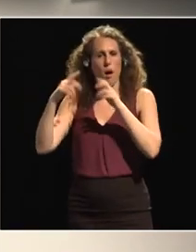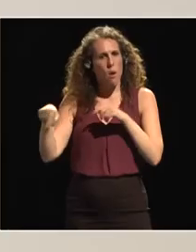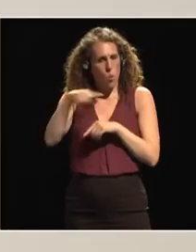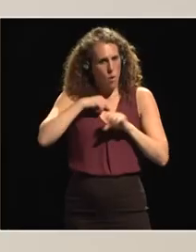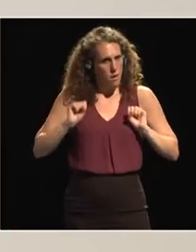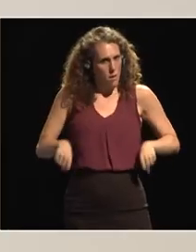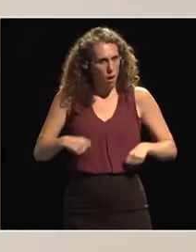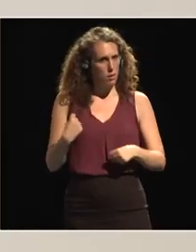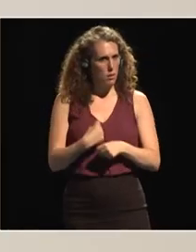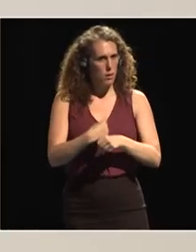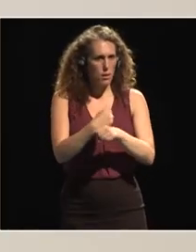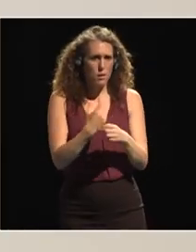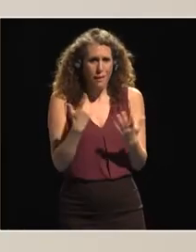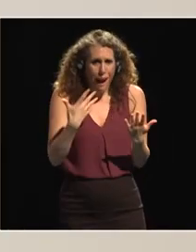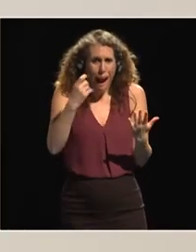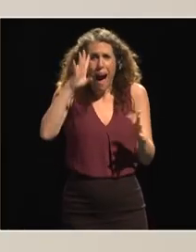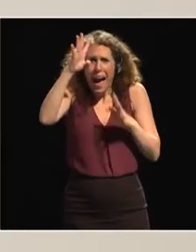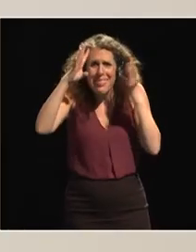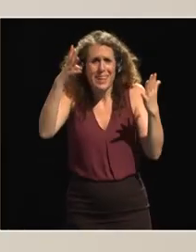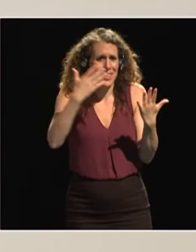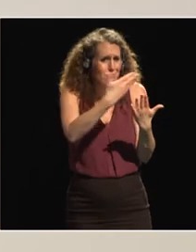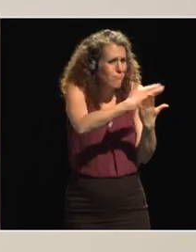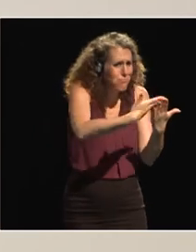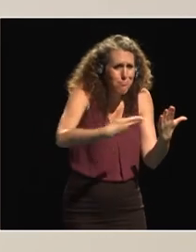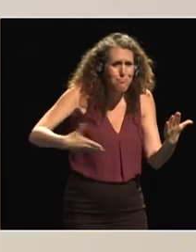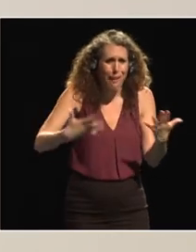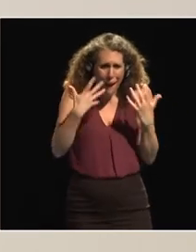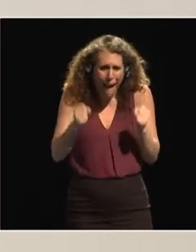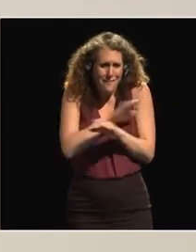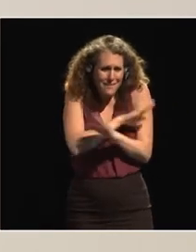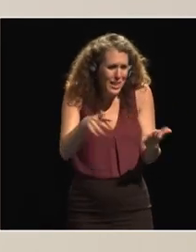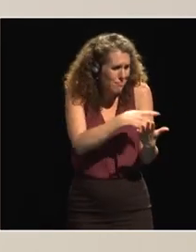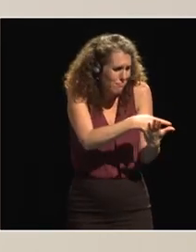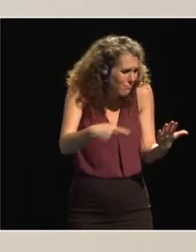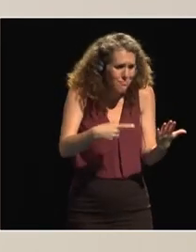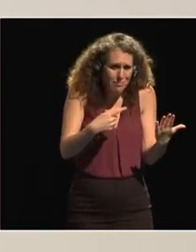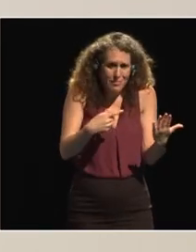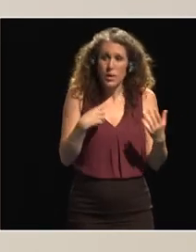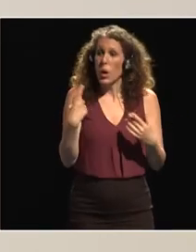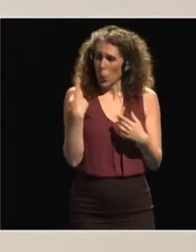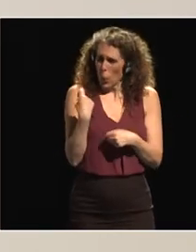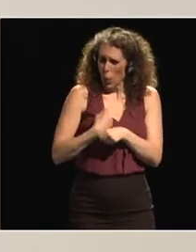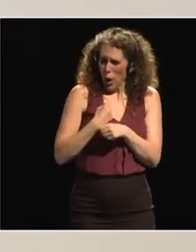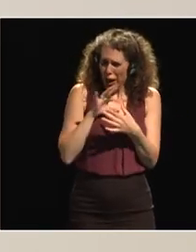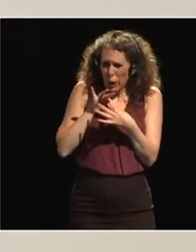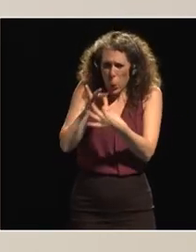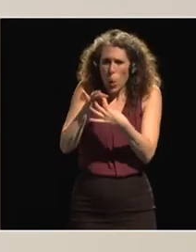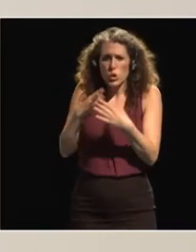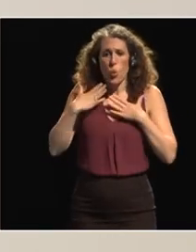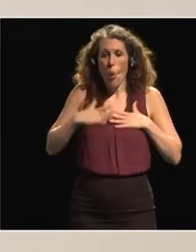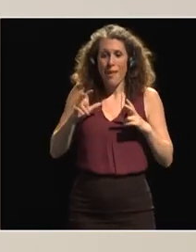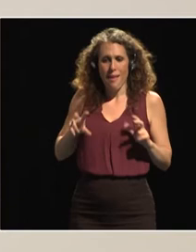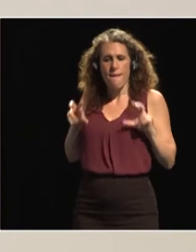then we we have the plans we have the way we want to do it and we have again we are working closely on responsible investments in africa